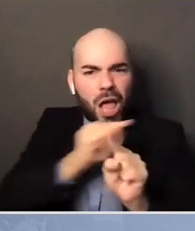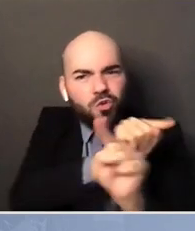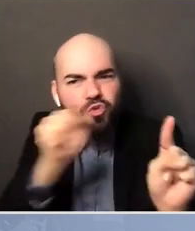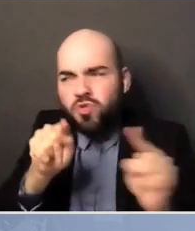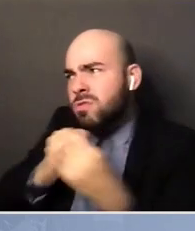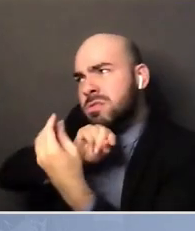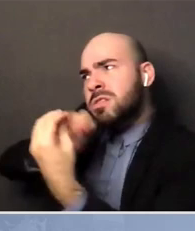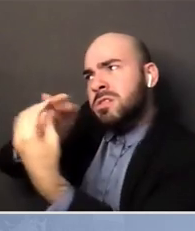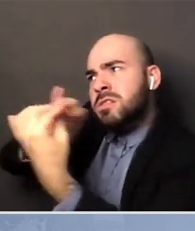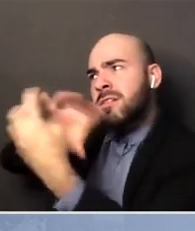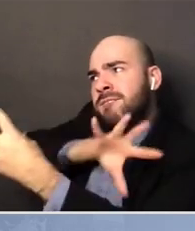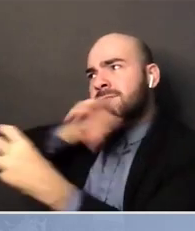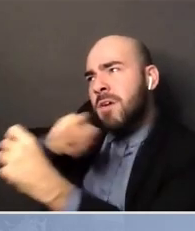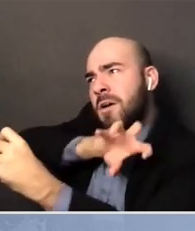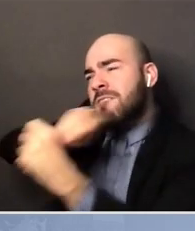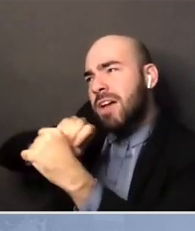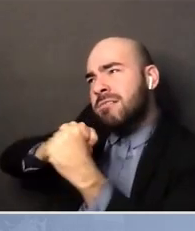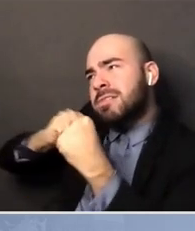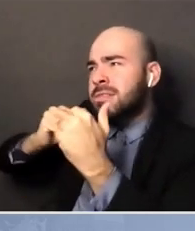some say.